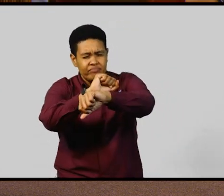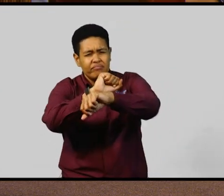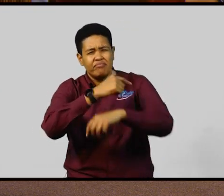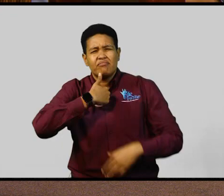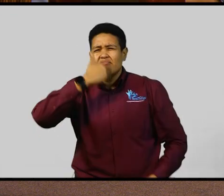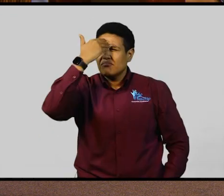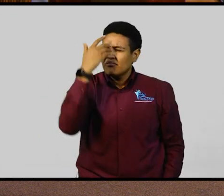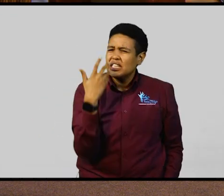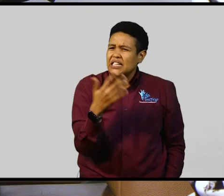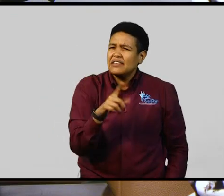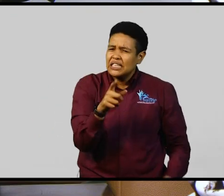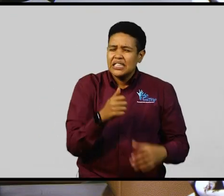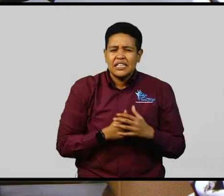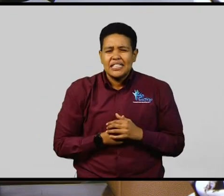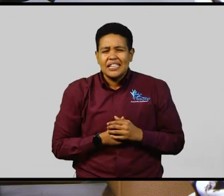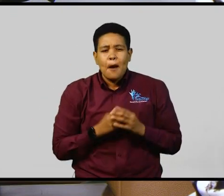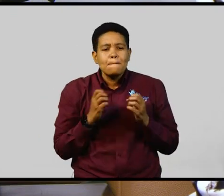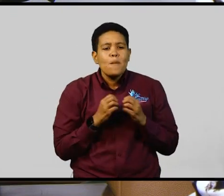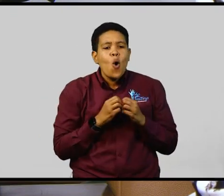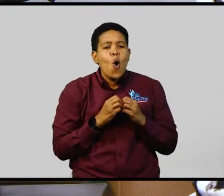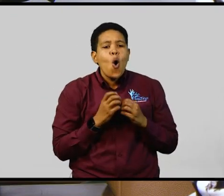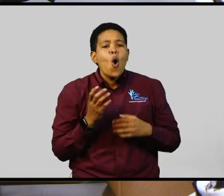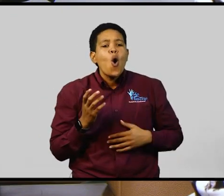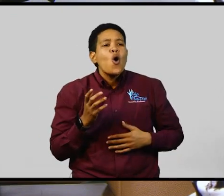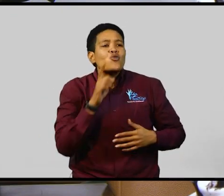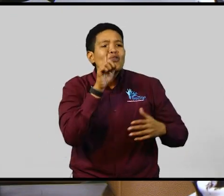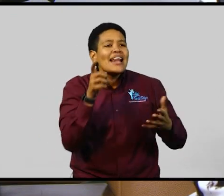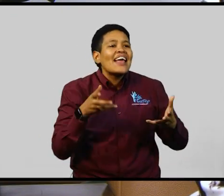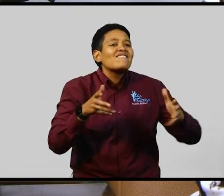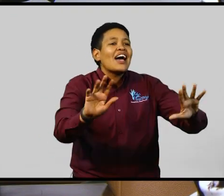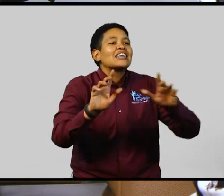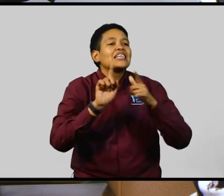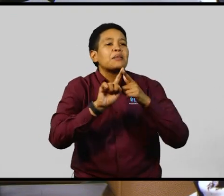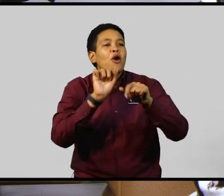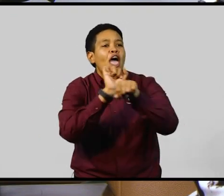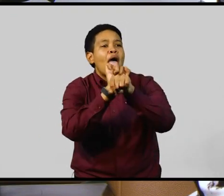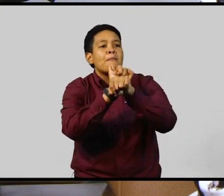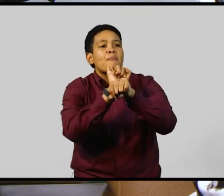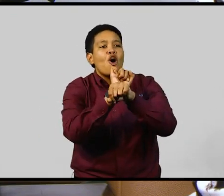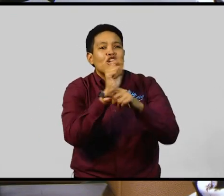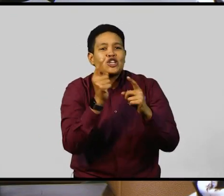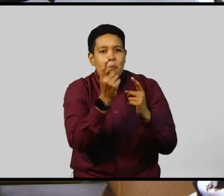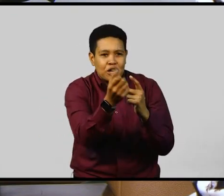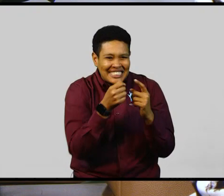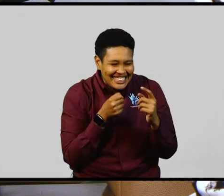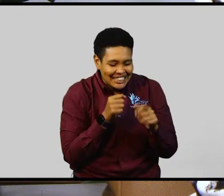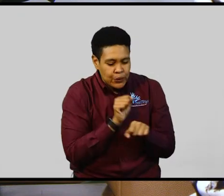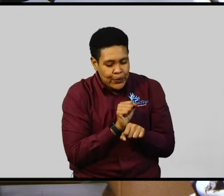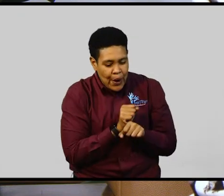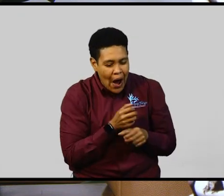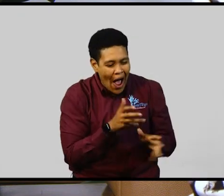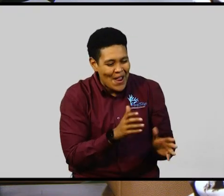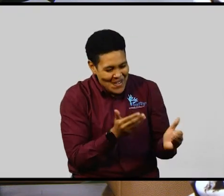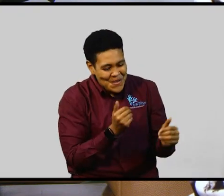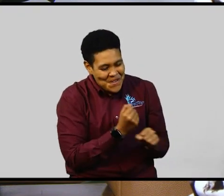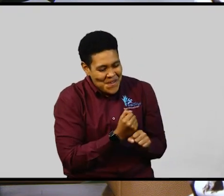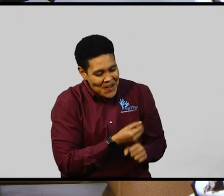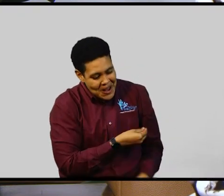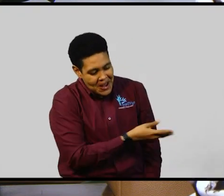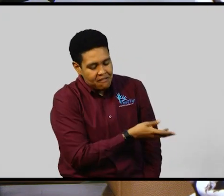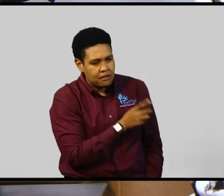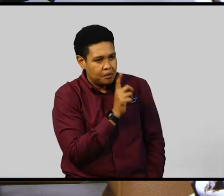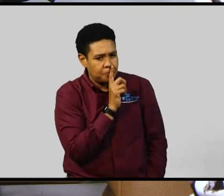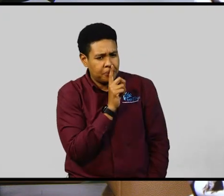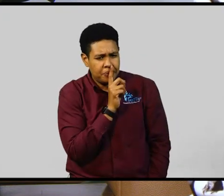it's more than just facilitating and employing somebody. But how will the act impact when the